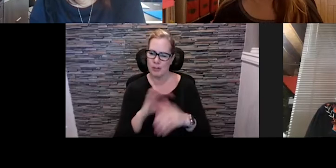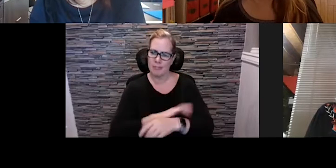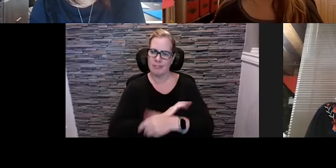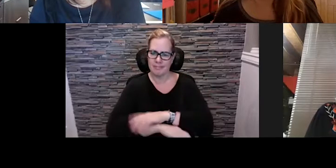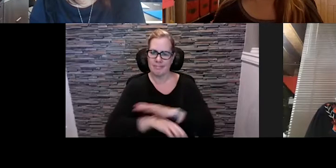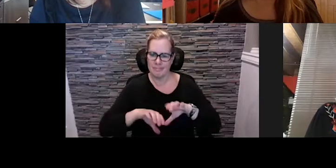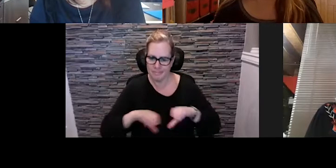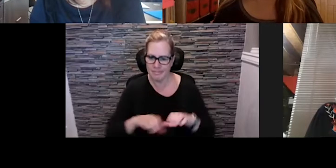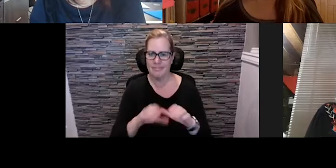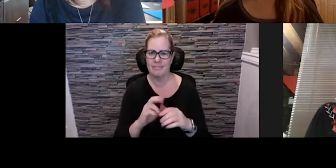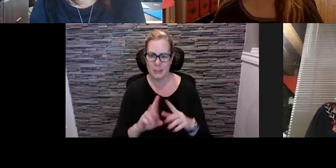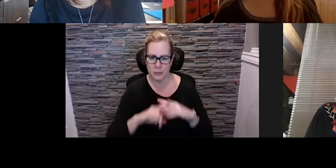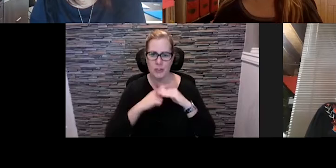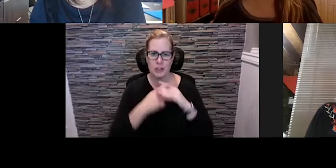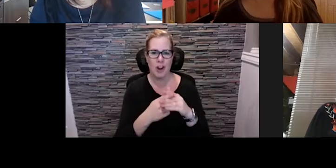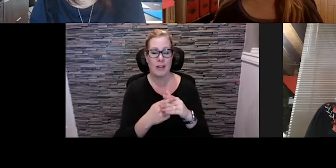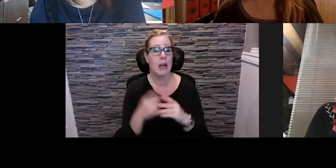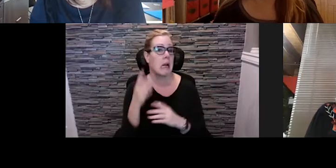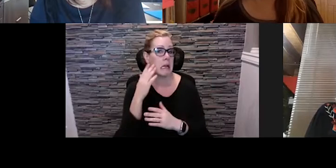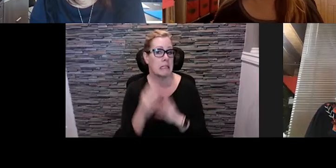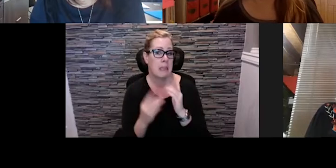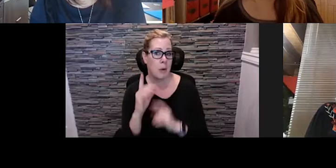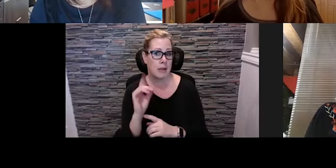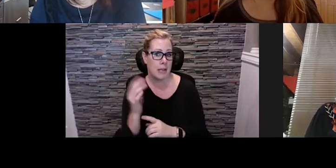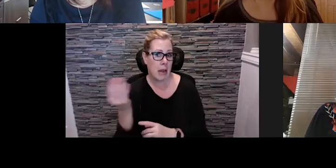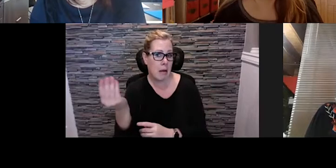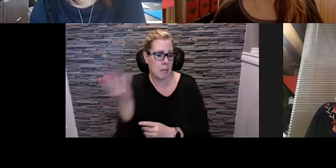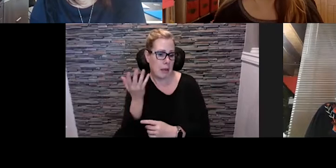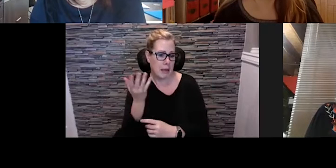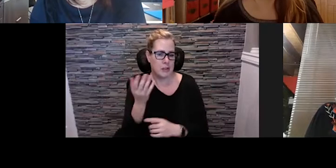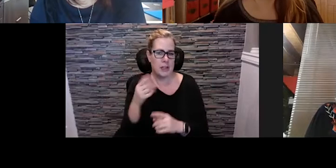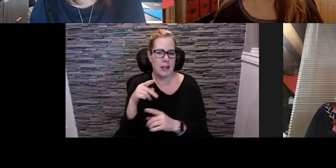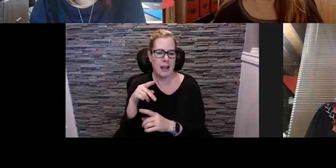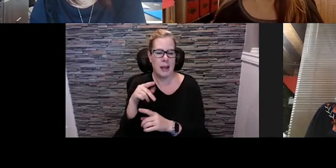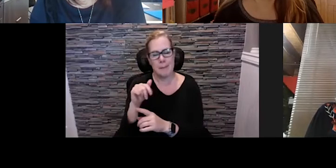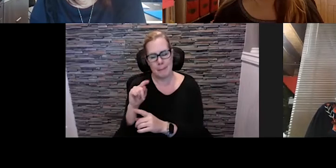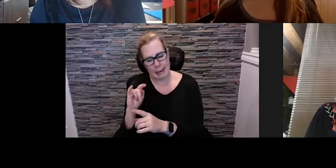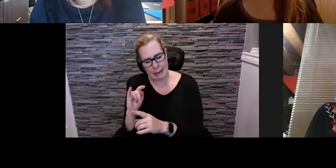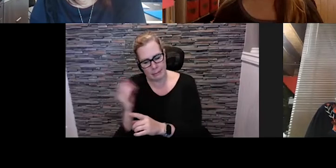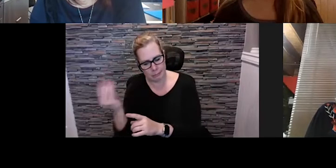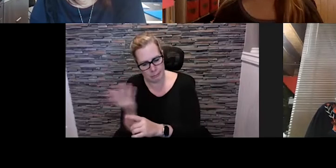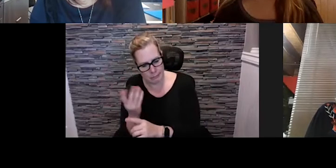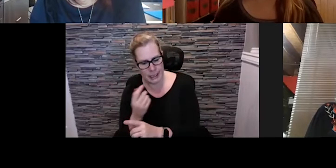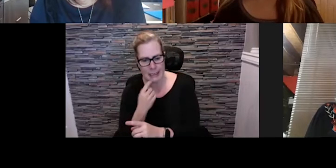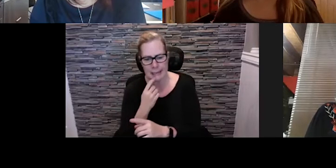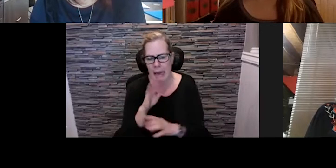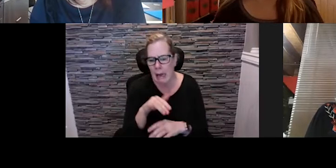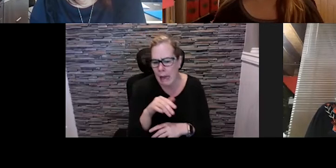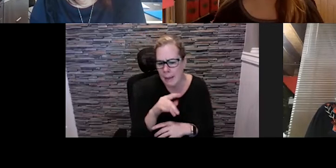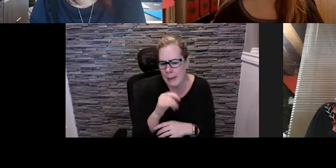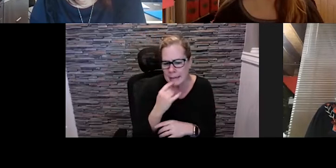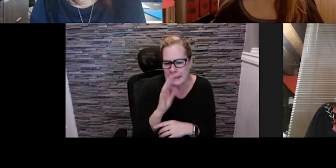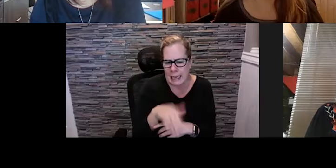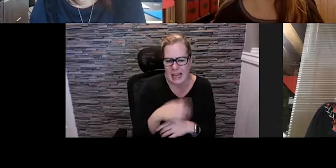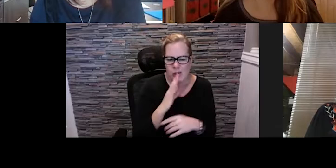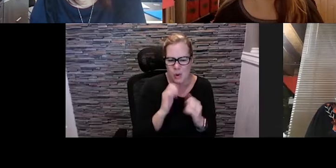was pitched to me by Patty. And Patty's saying, you know, I was talking to Jennifer and we really think there's a